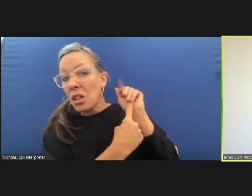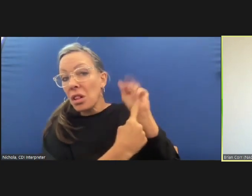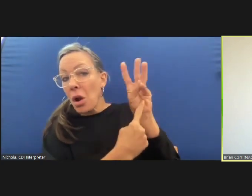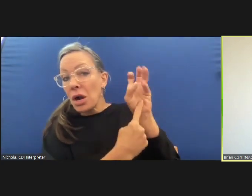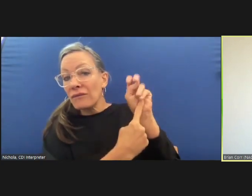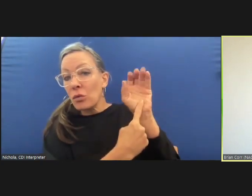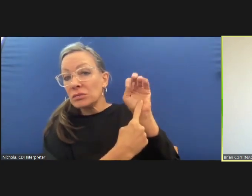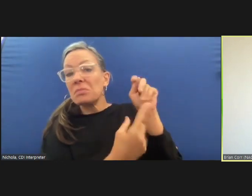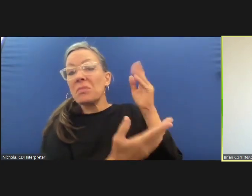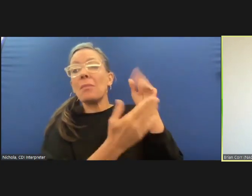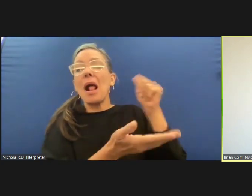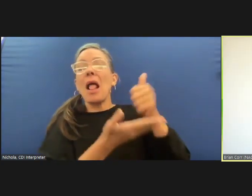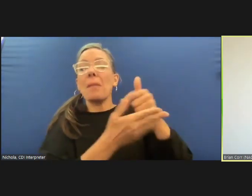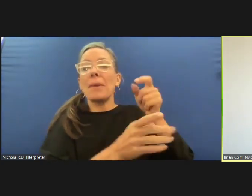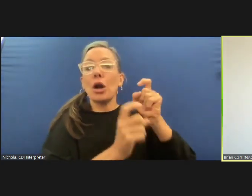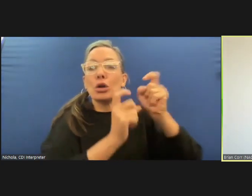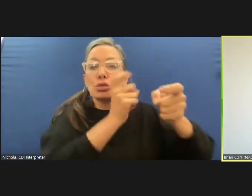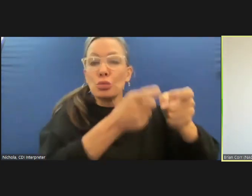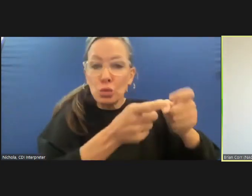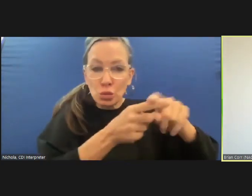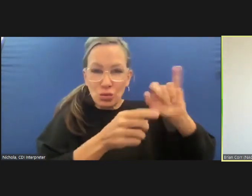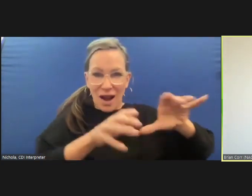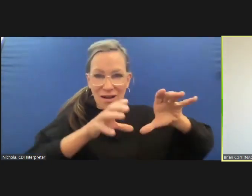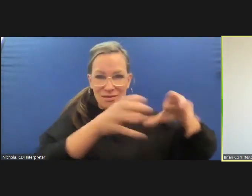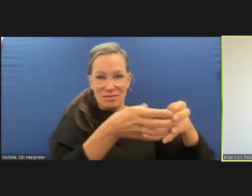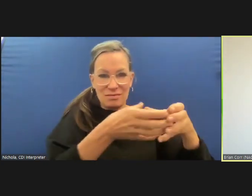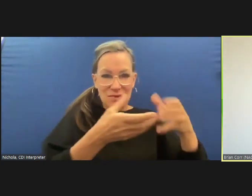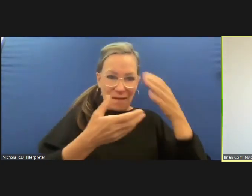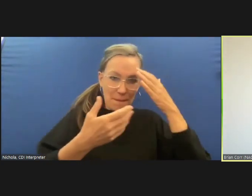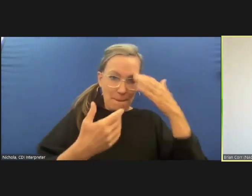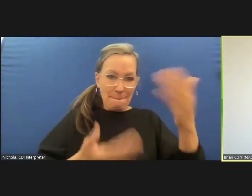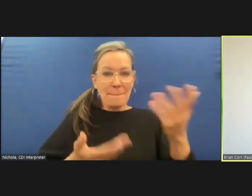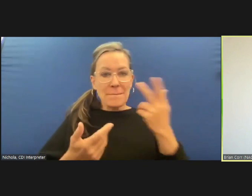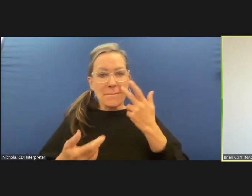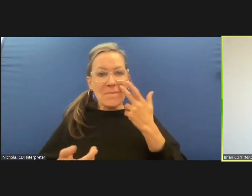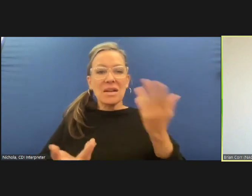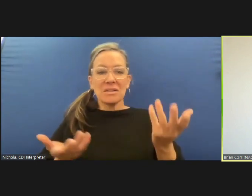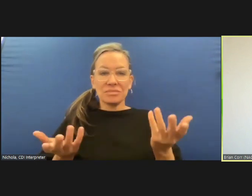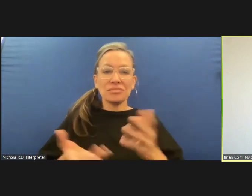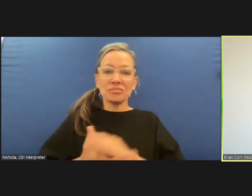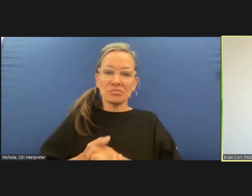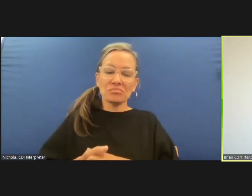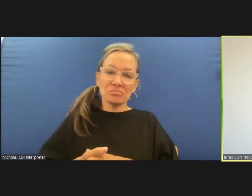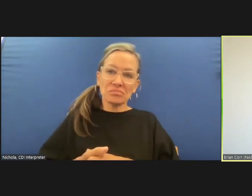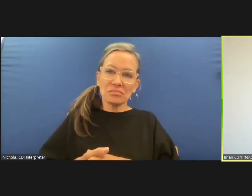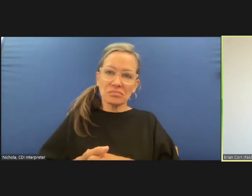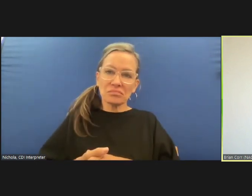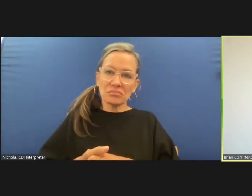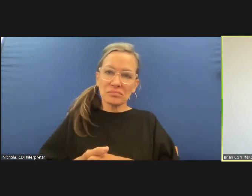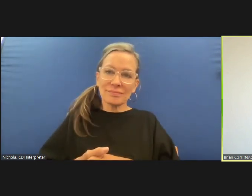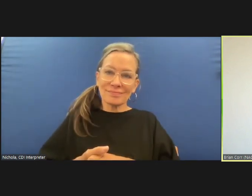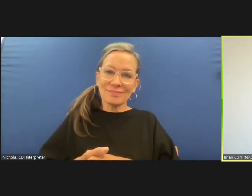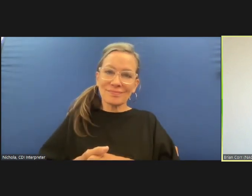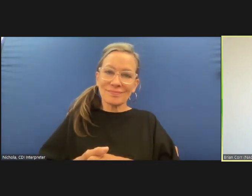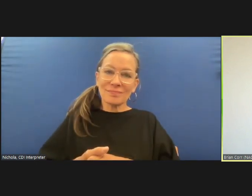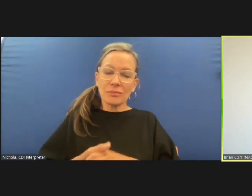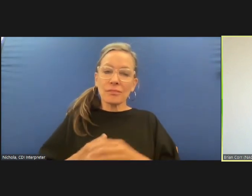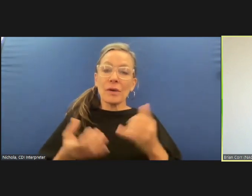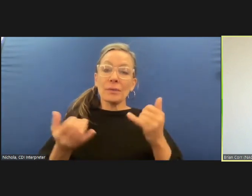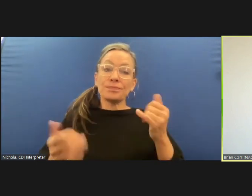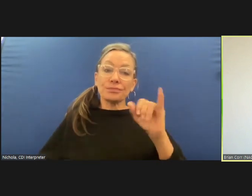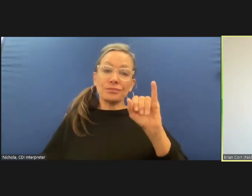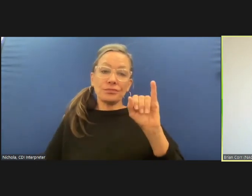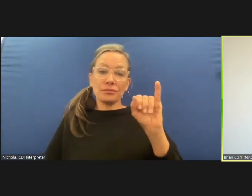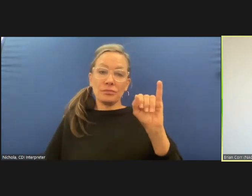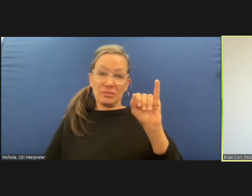and i know that in many oversight boards having those people at the table um has not been something to um